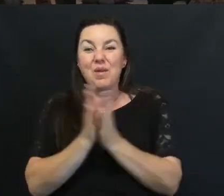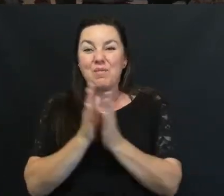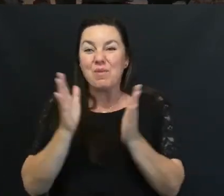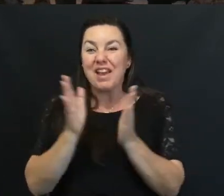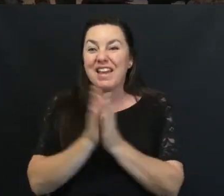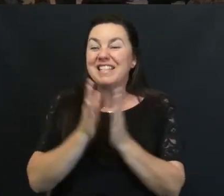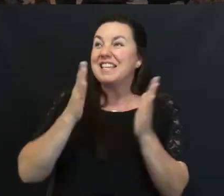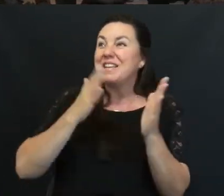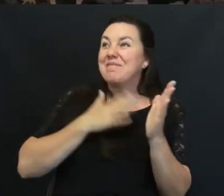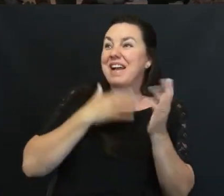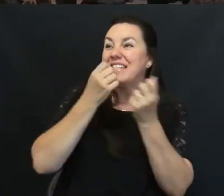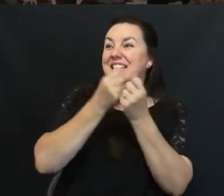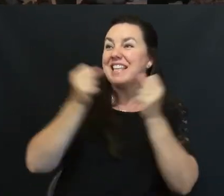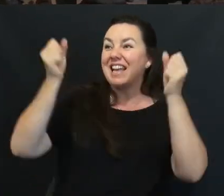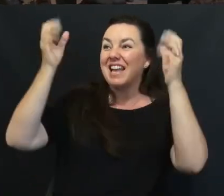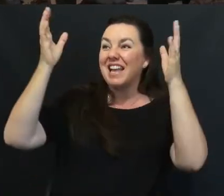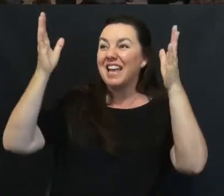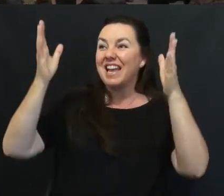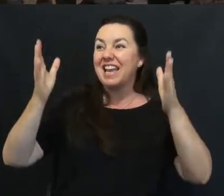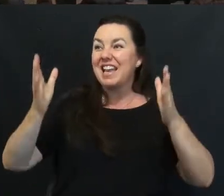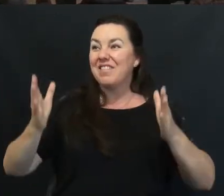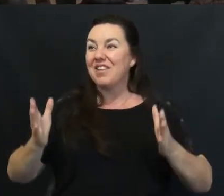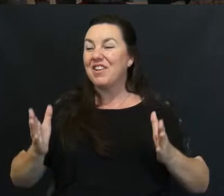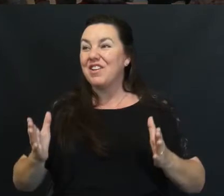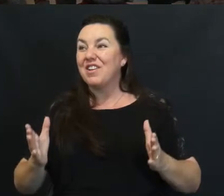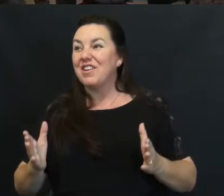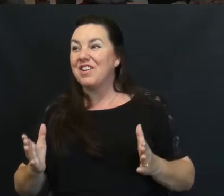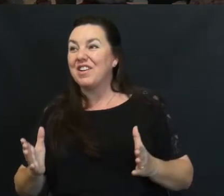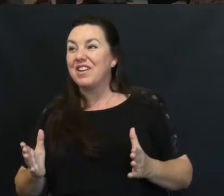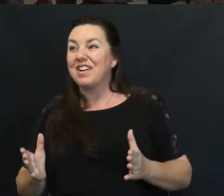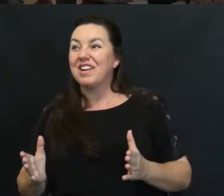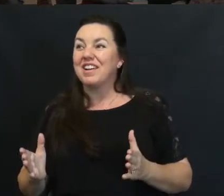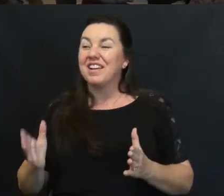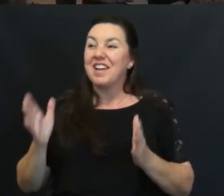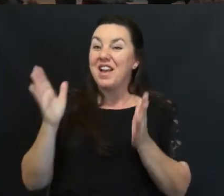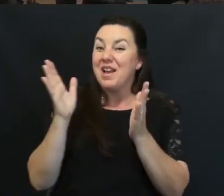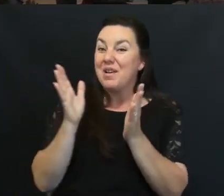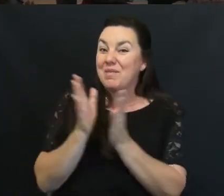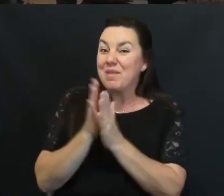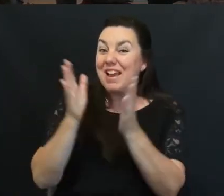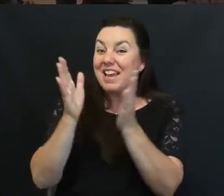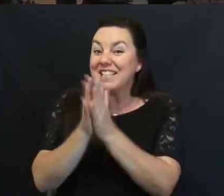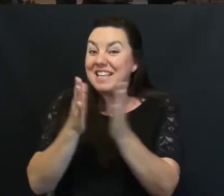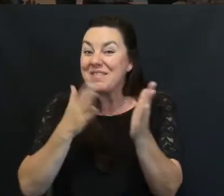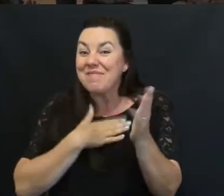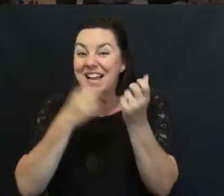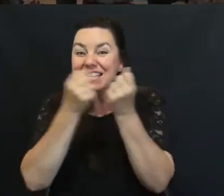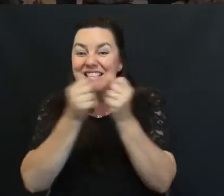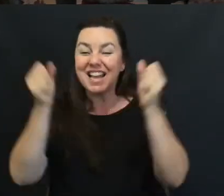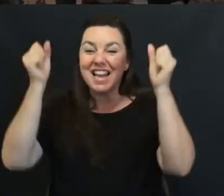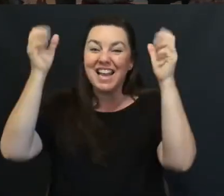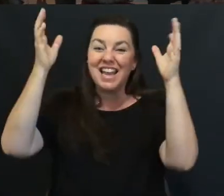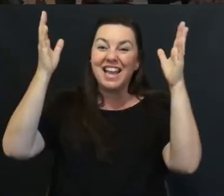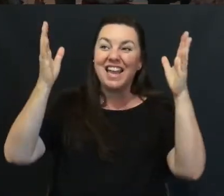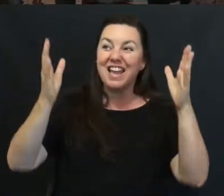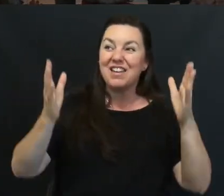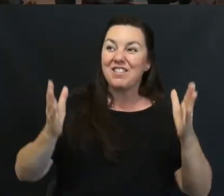Praising my Savior Praising my